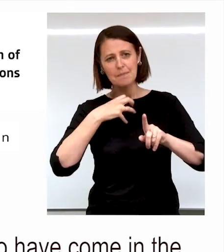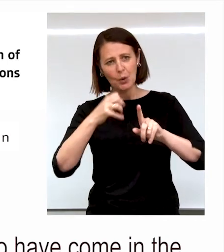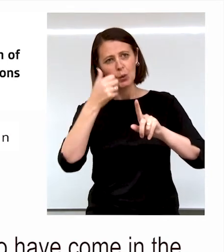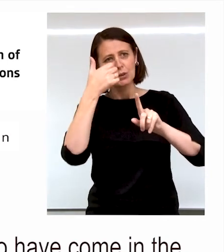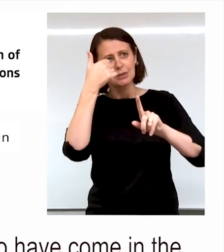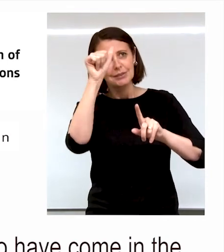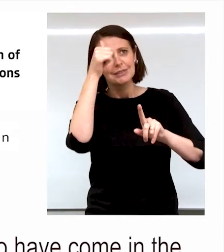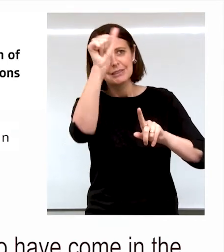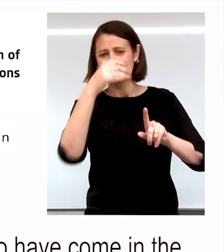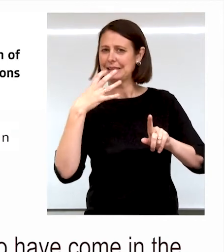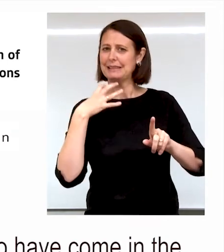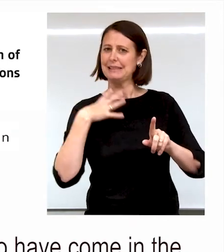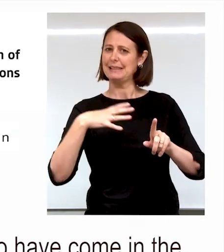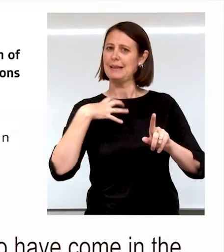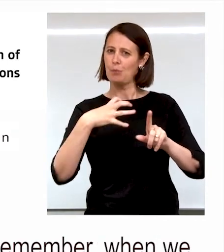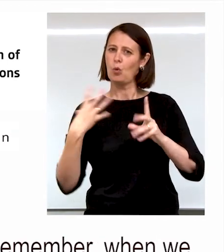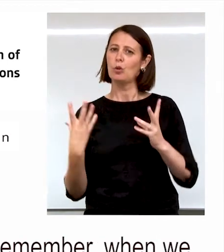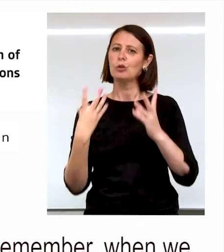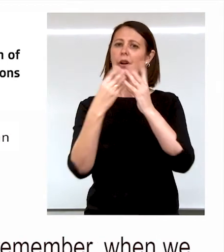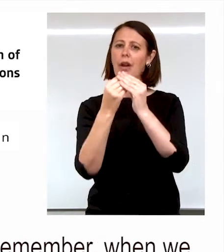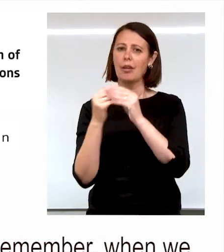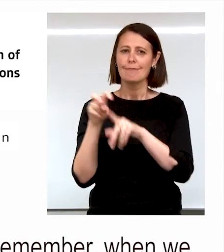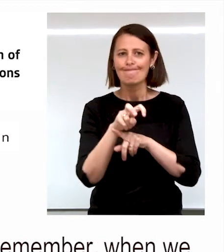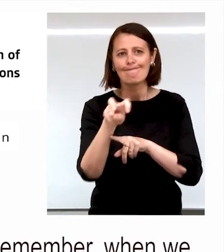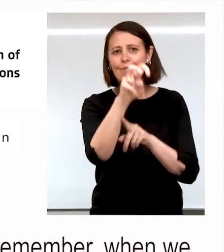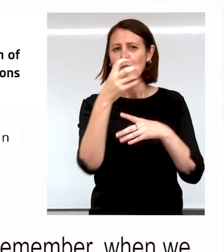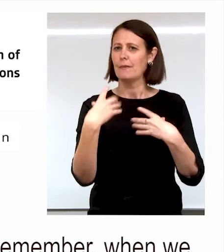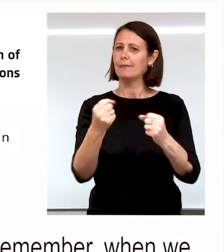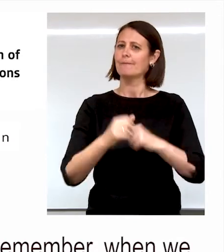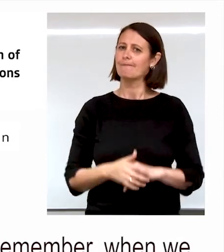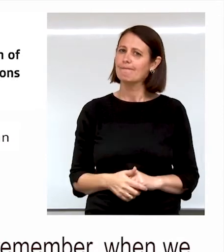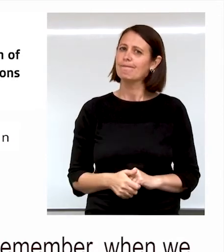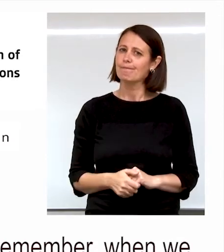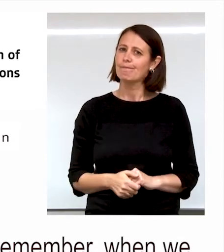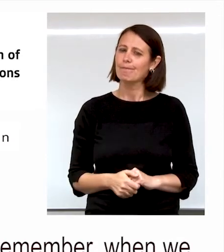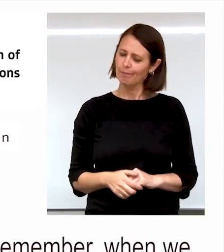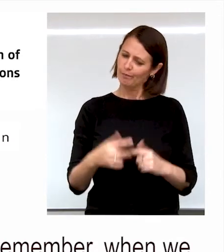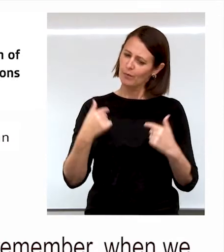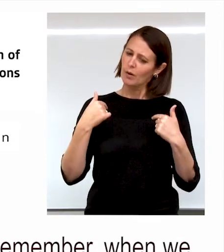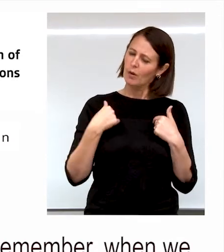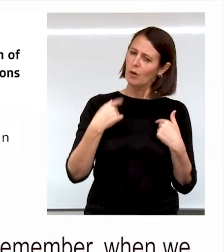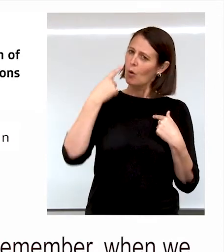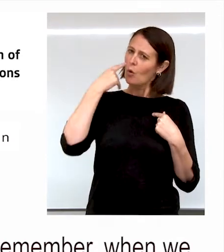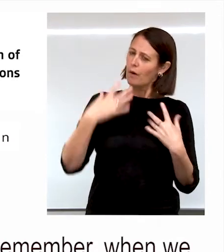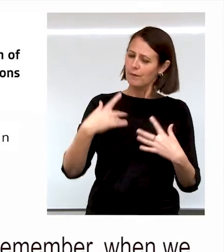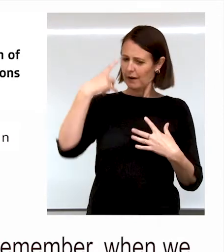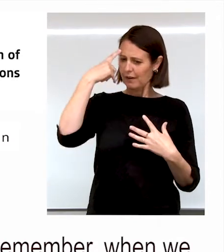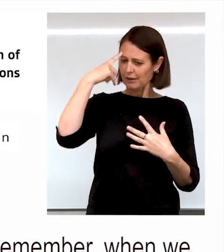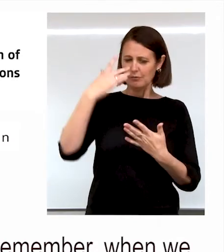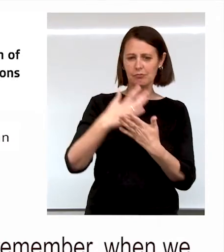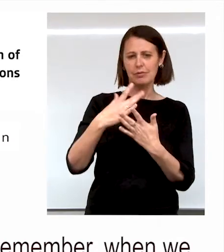to journey together. I often think that it's really important to remember